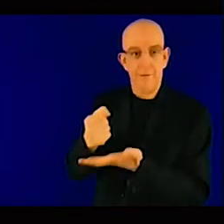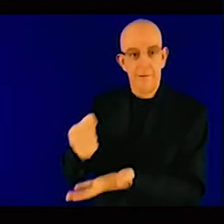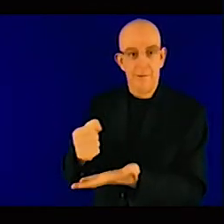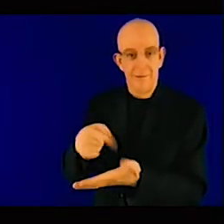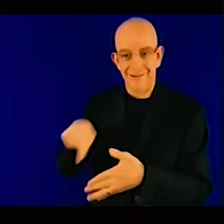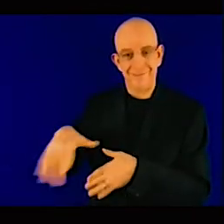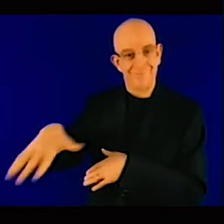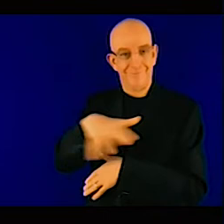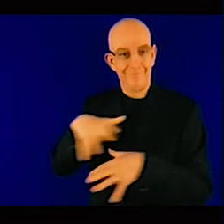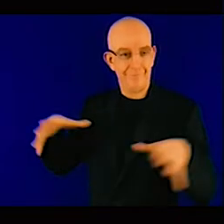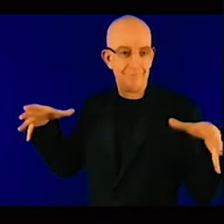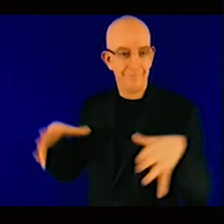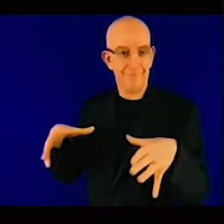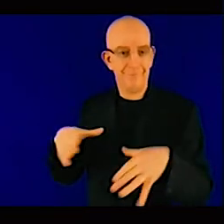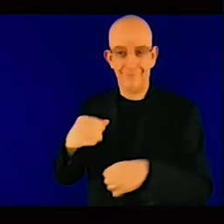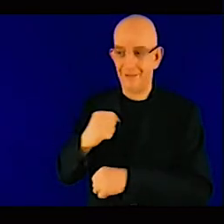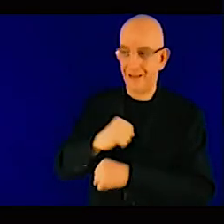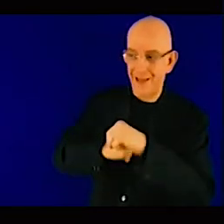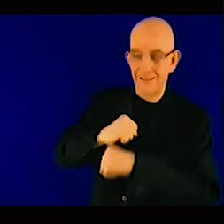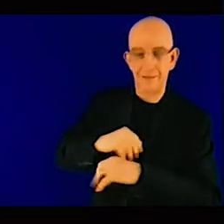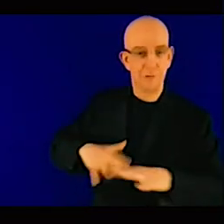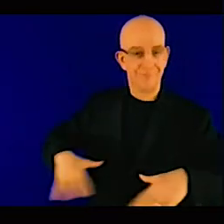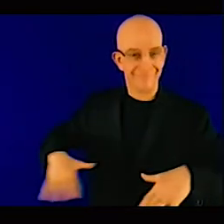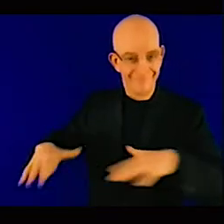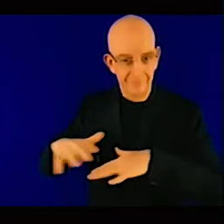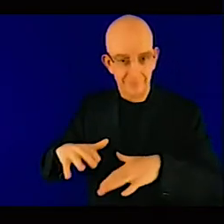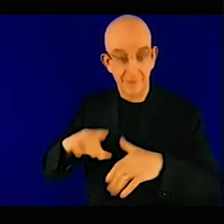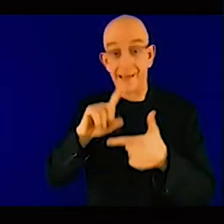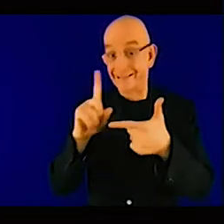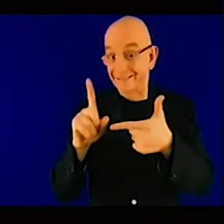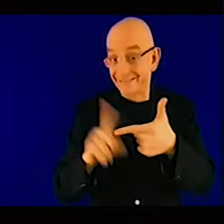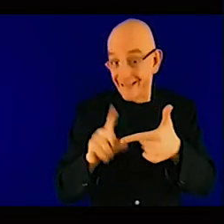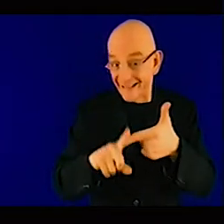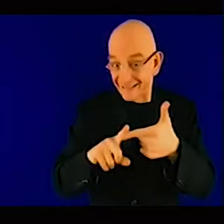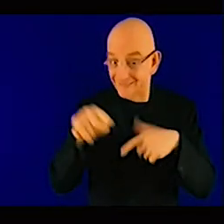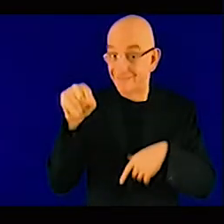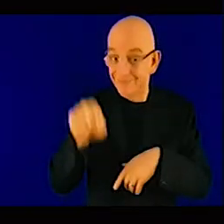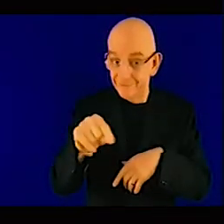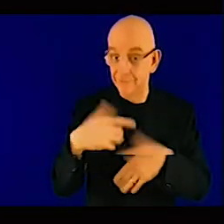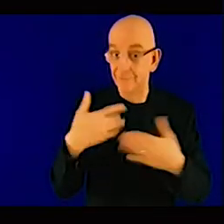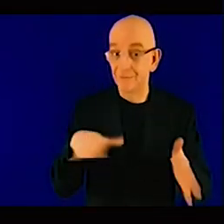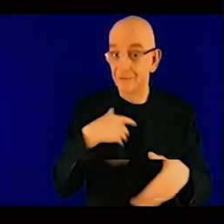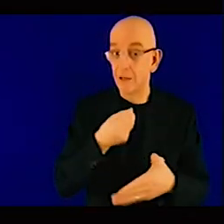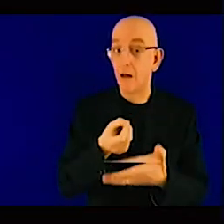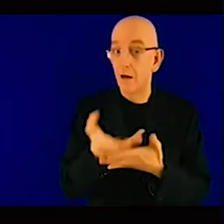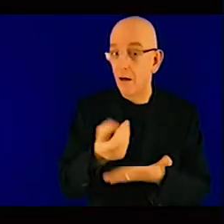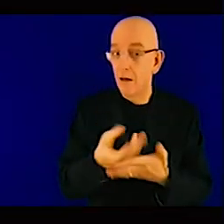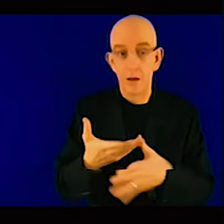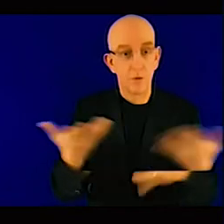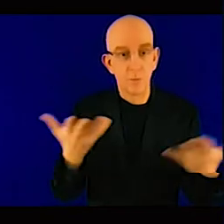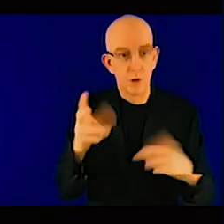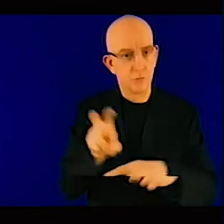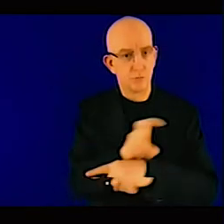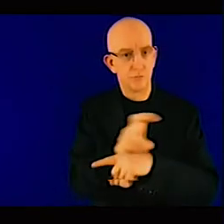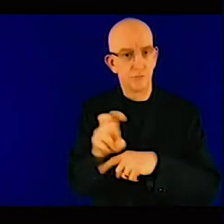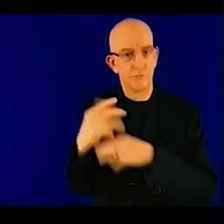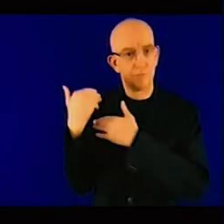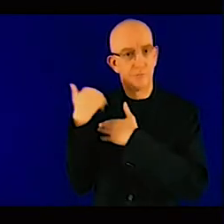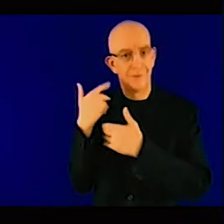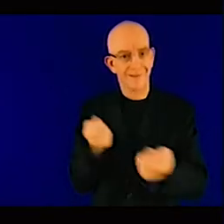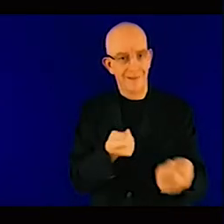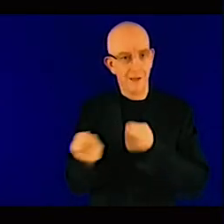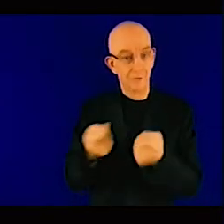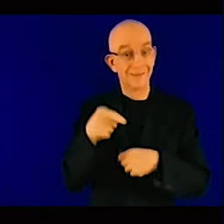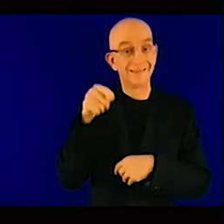partnership in place that can help cater in private finance in sector. And that is